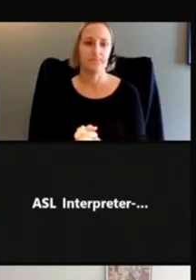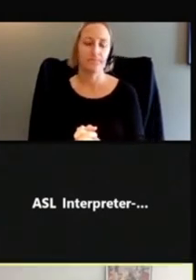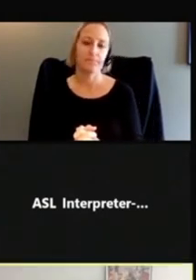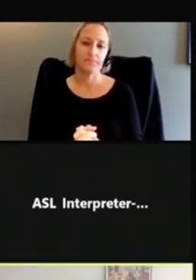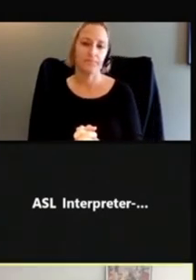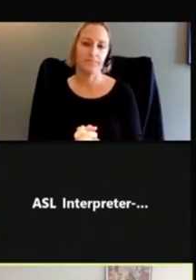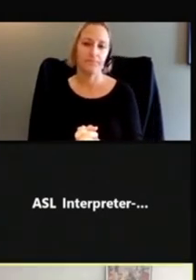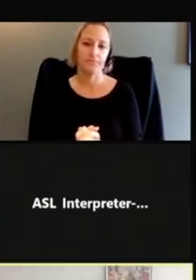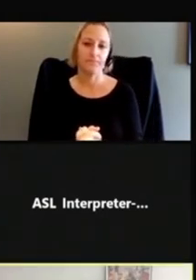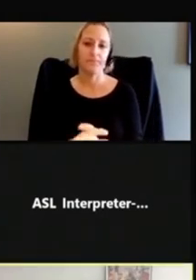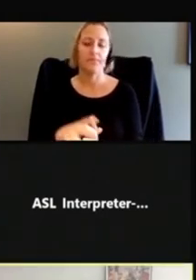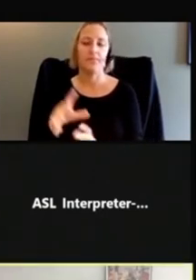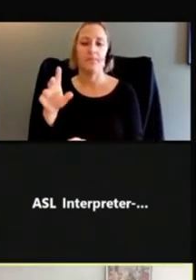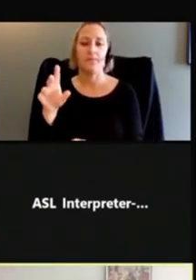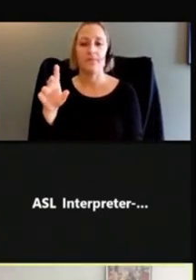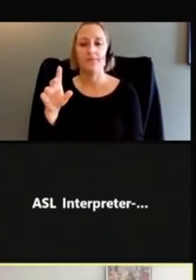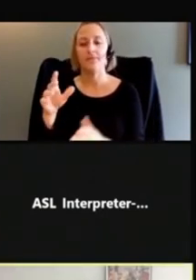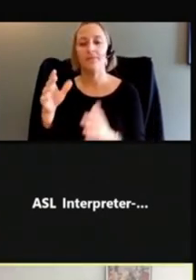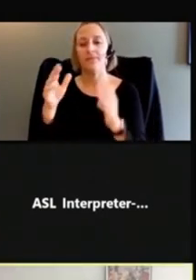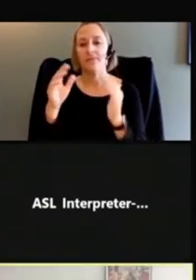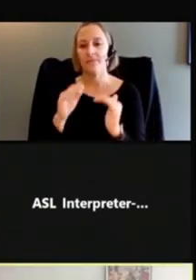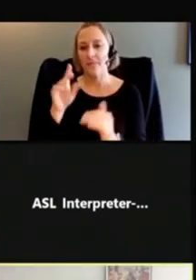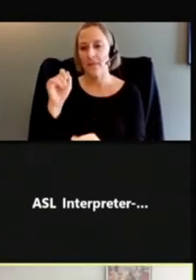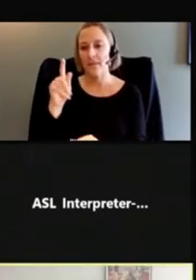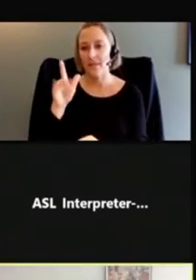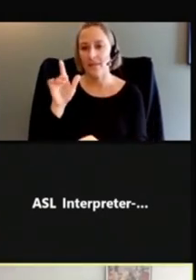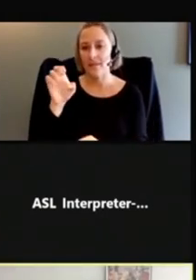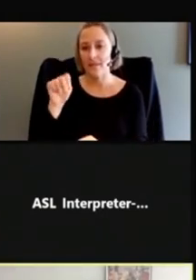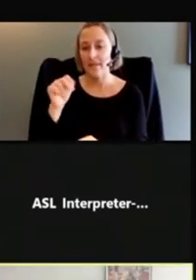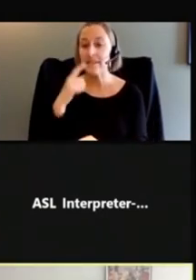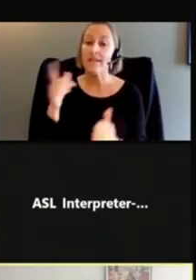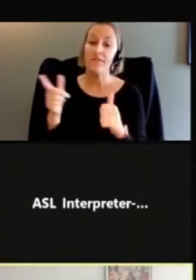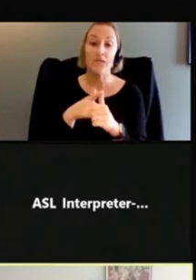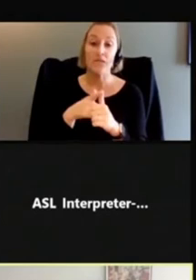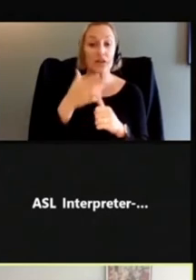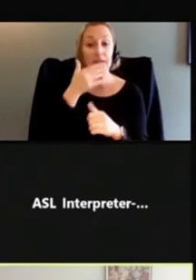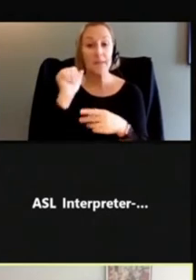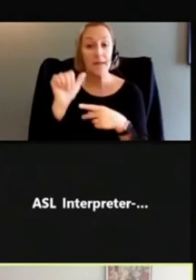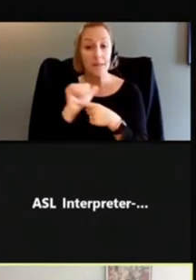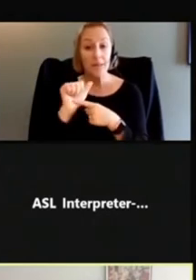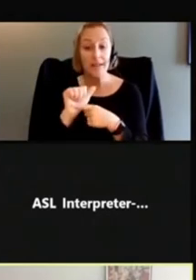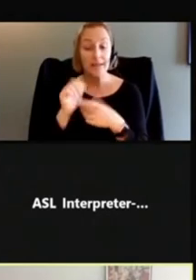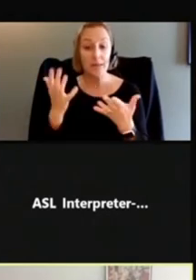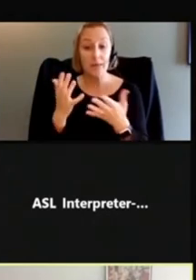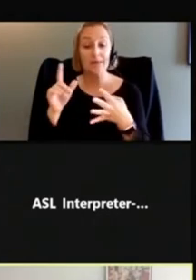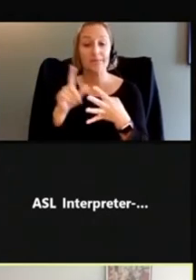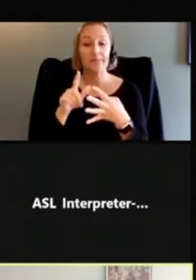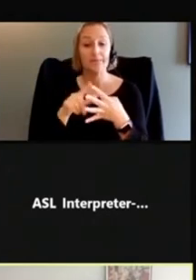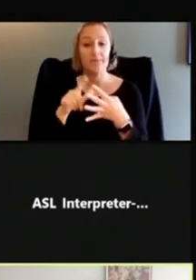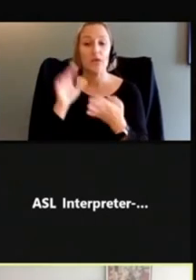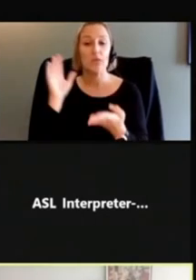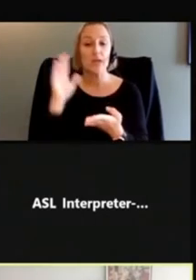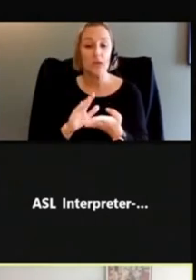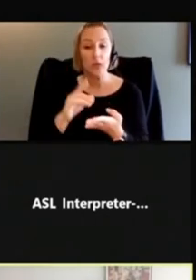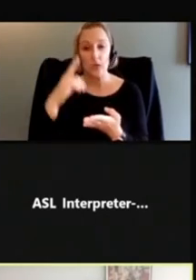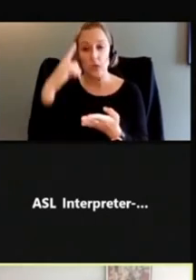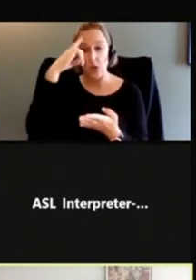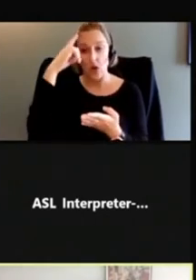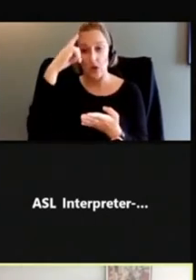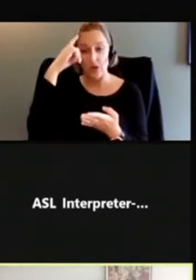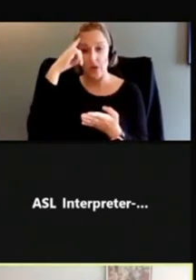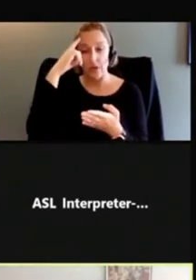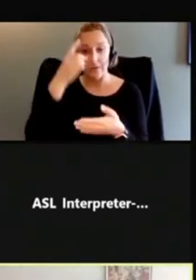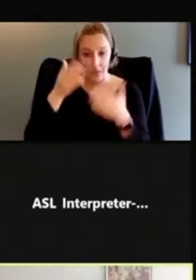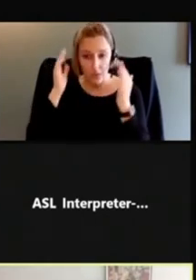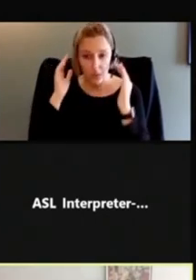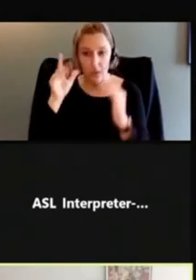So moving into our first best practice here, number one, reduce cognitive load. So basically, cognitive